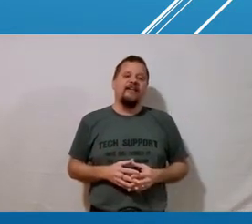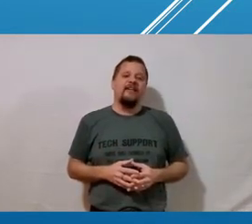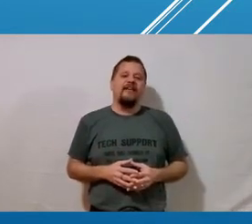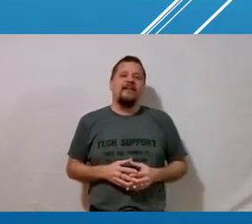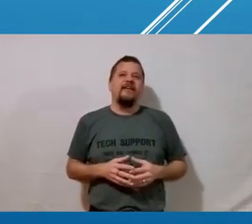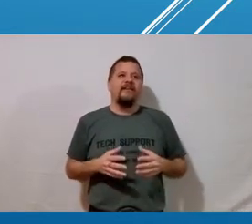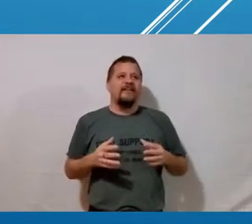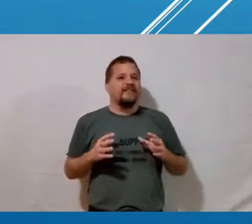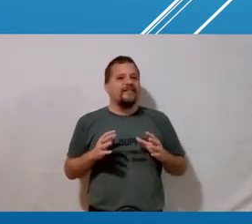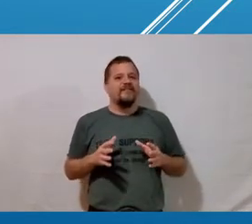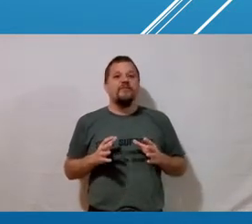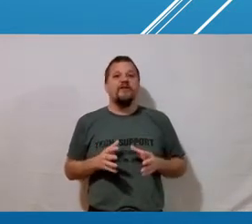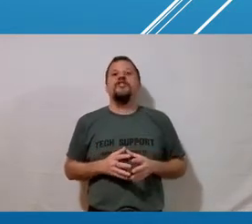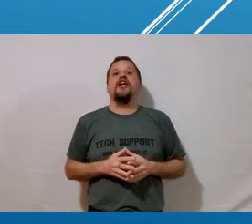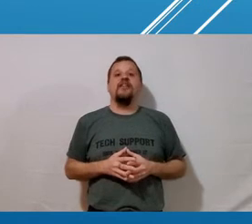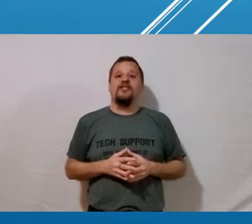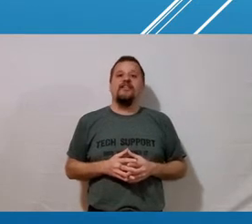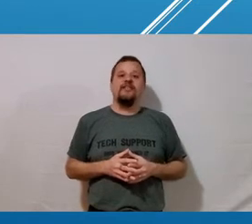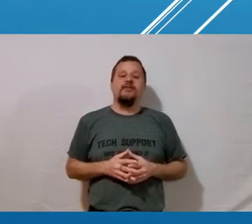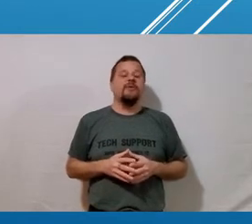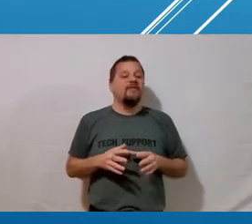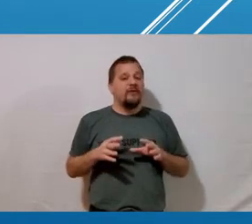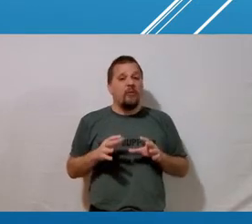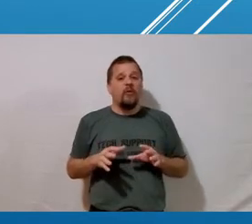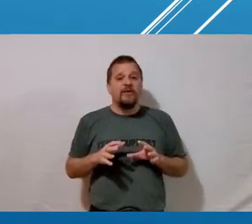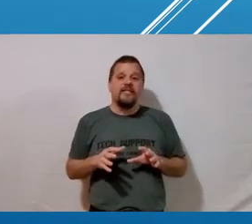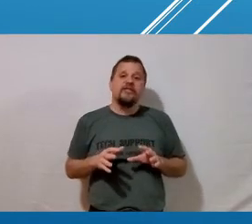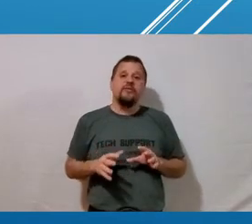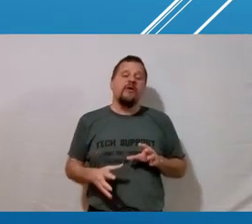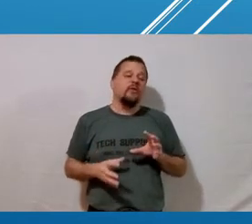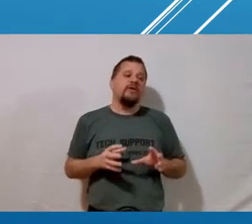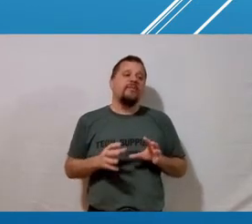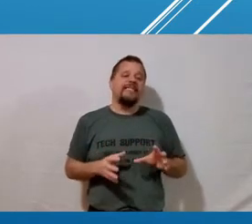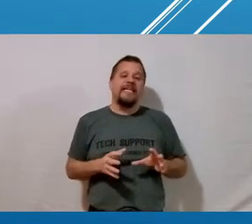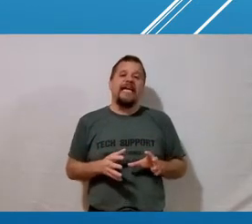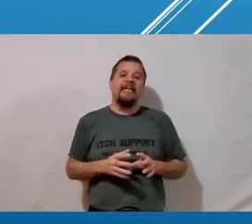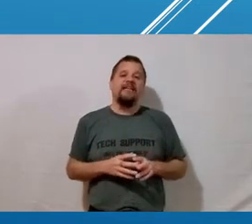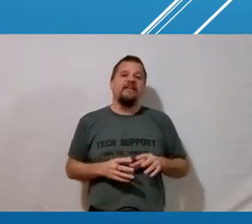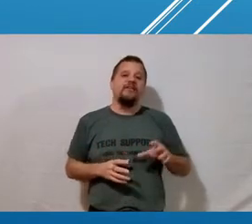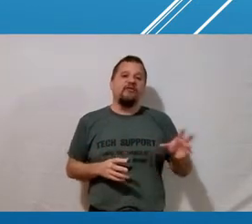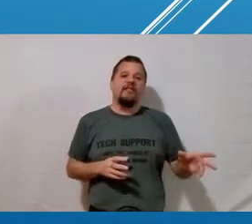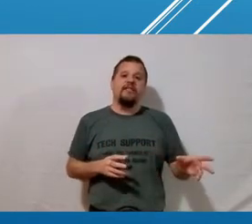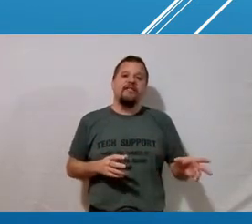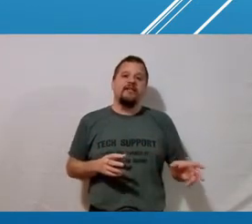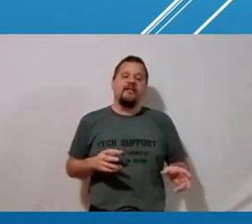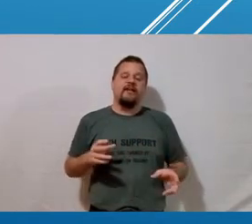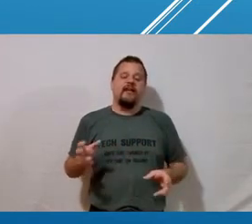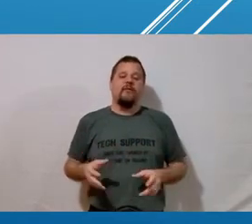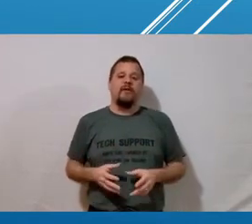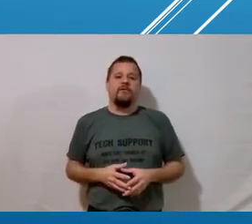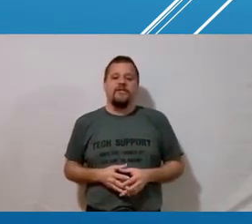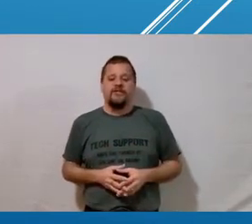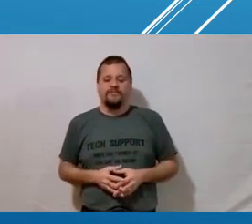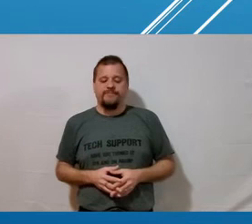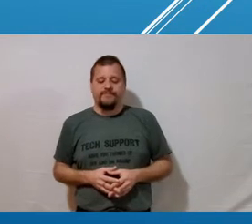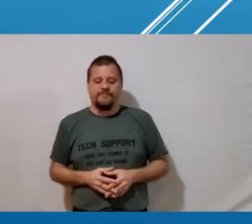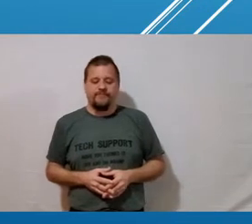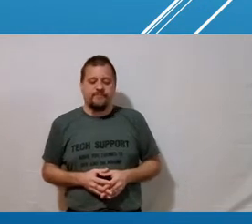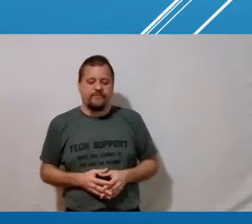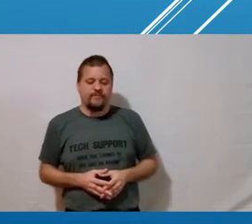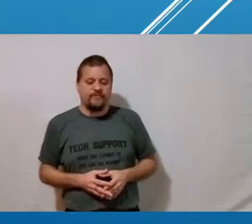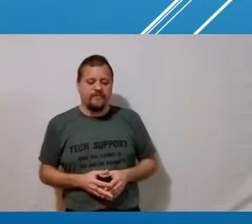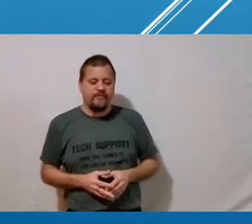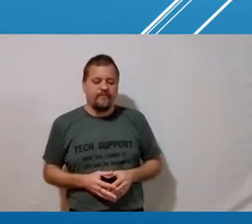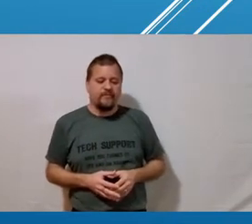it's it's a very challenging thing to do but a very important thing to do in order to maintain trust and cooperation